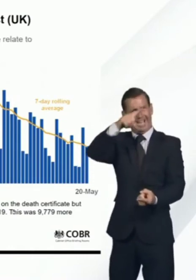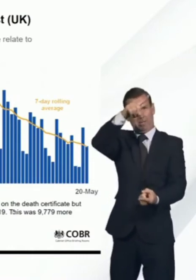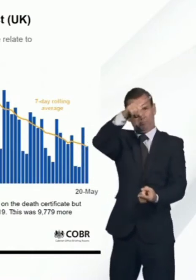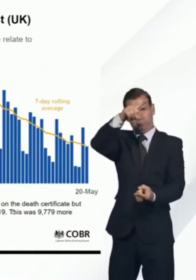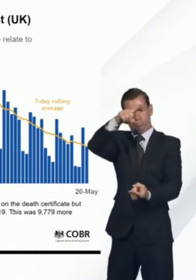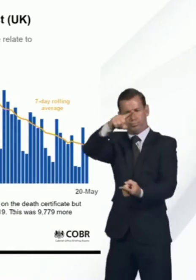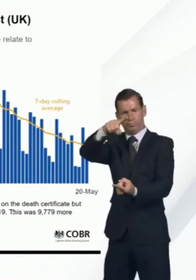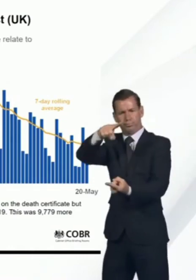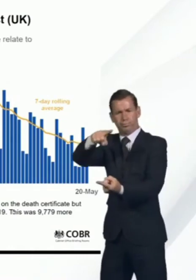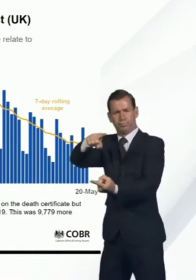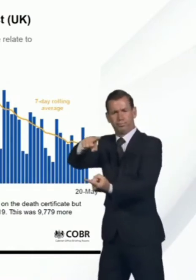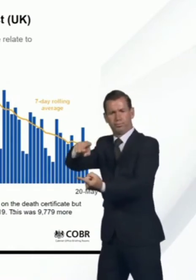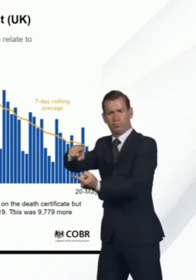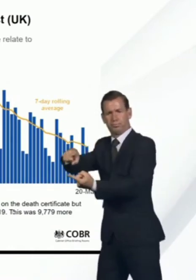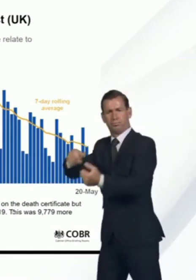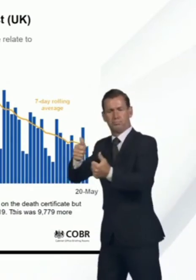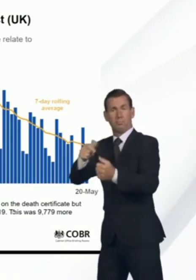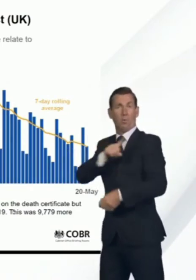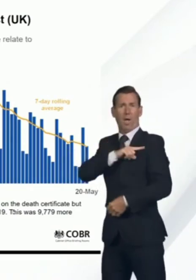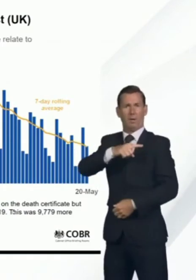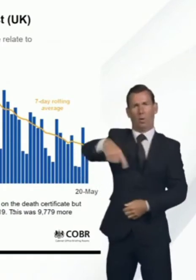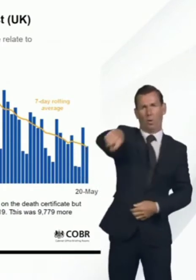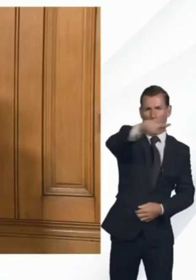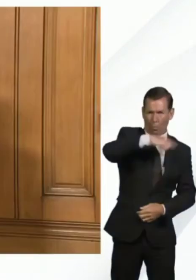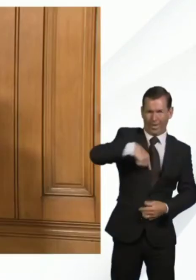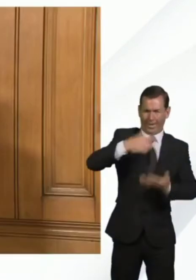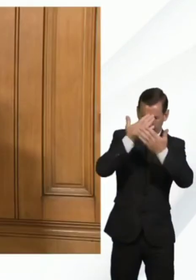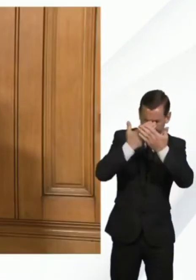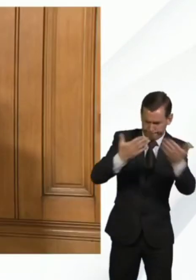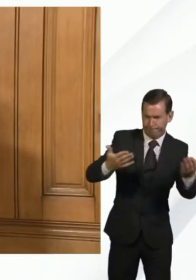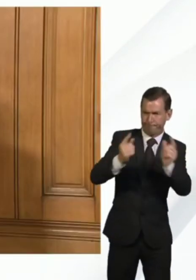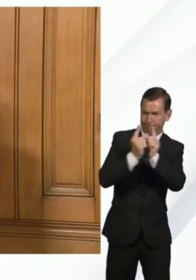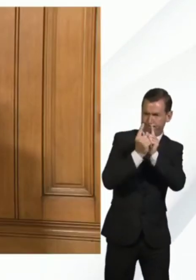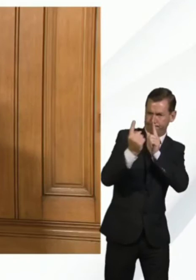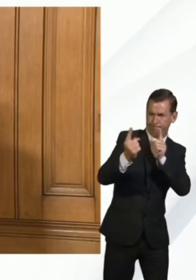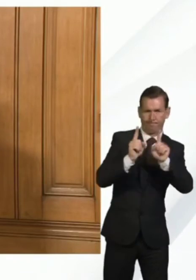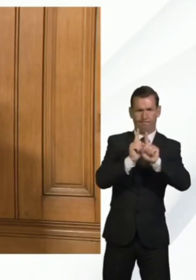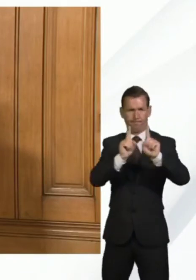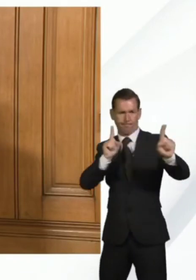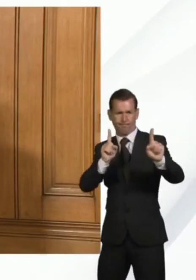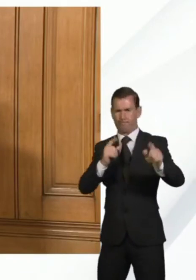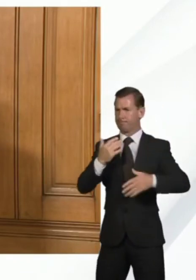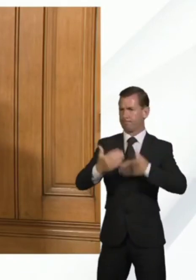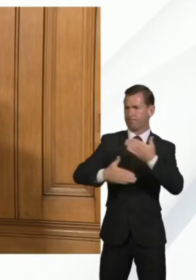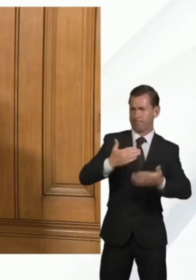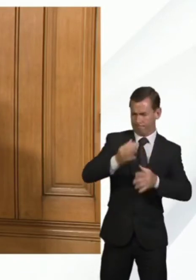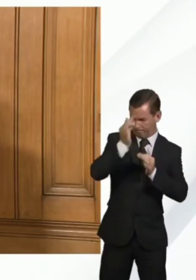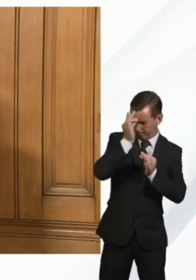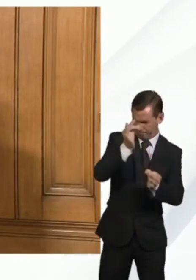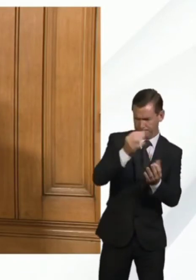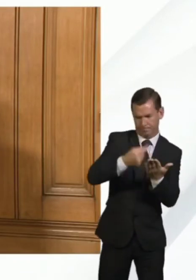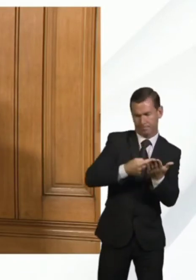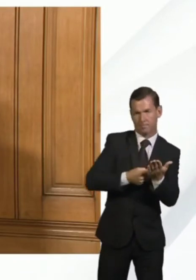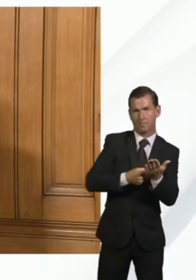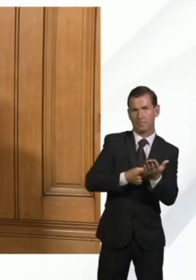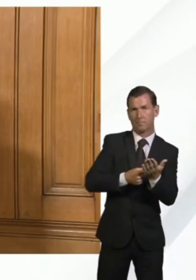comply with the instructions that we've been given around social distancing. So this is not the time to,